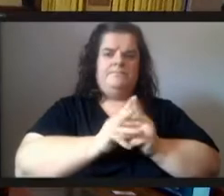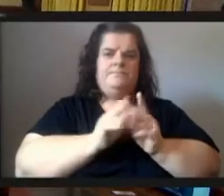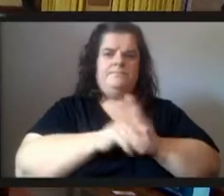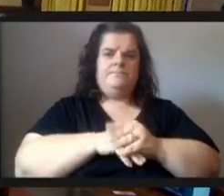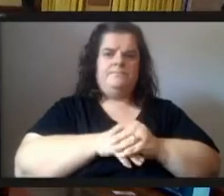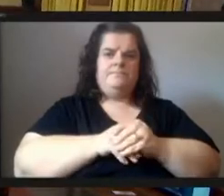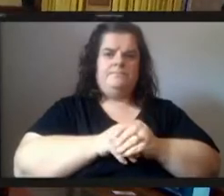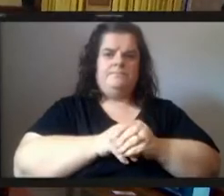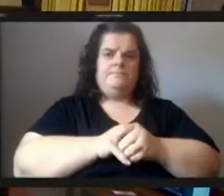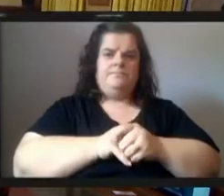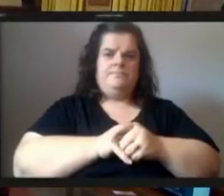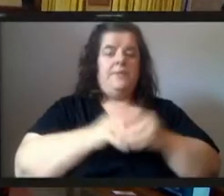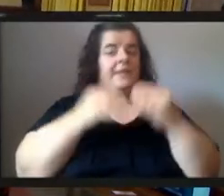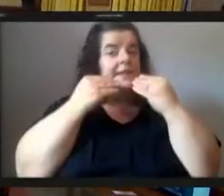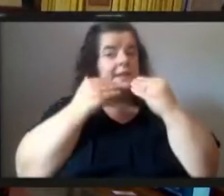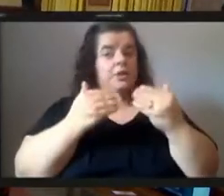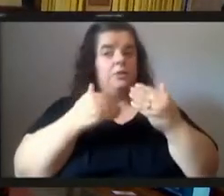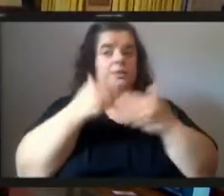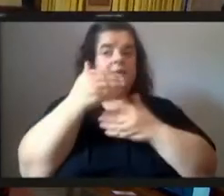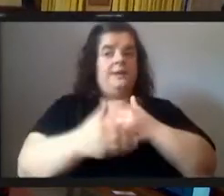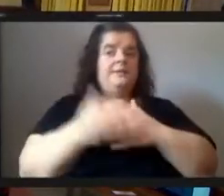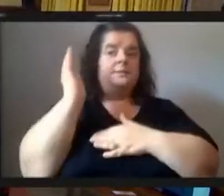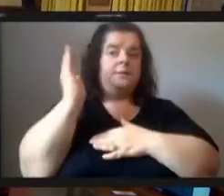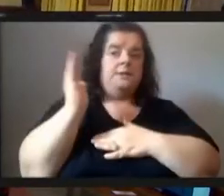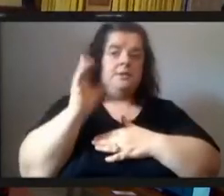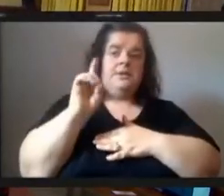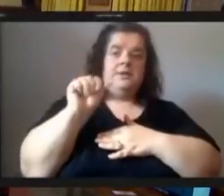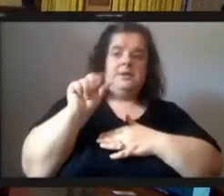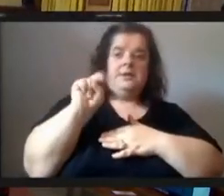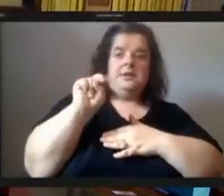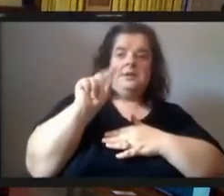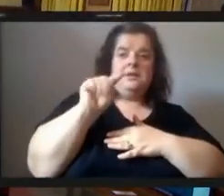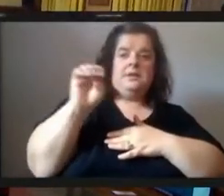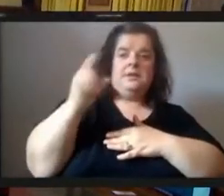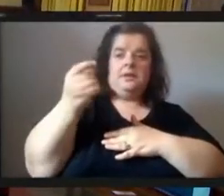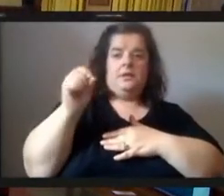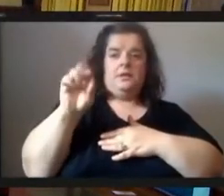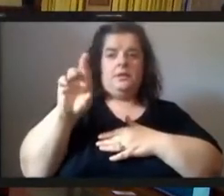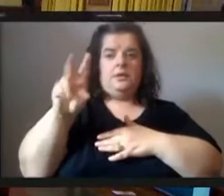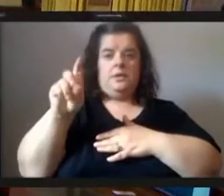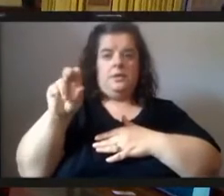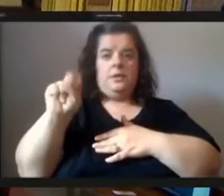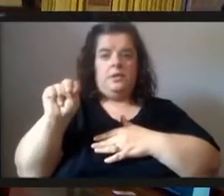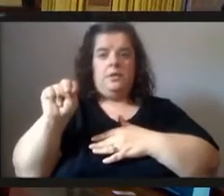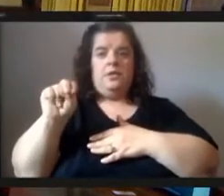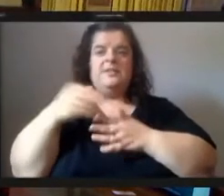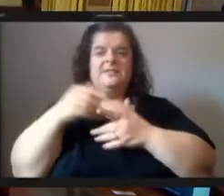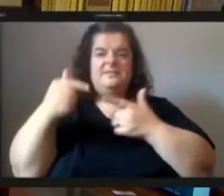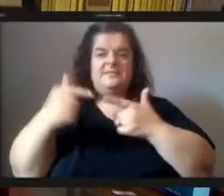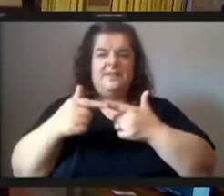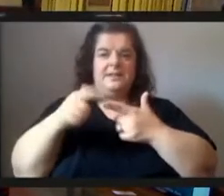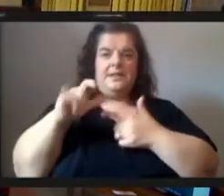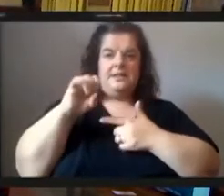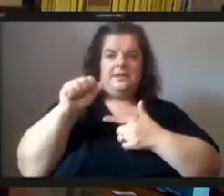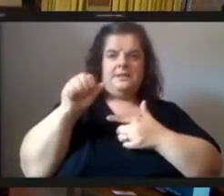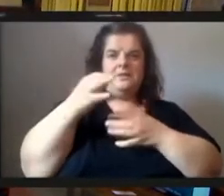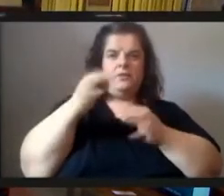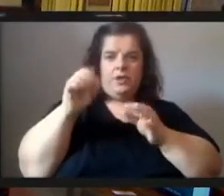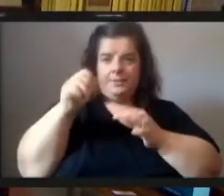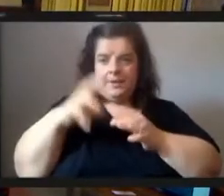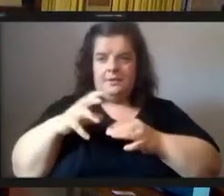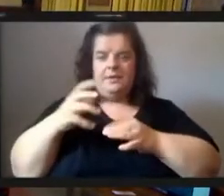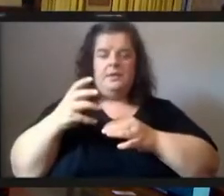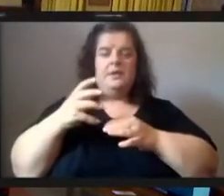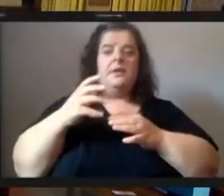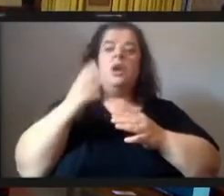thank you next we have dante gordon followed by lisa freeman good afternoon council members and